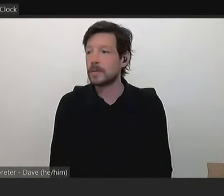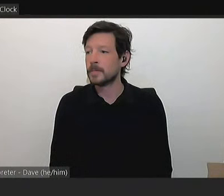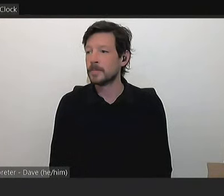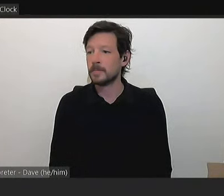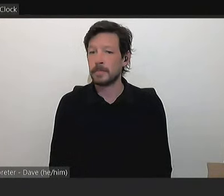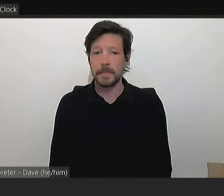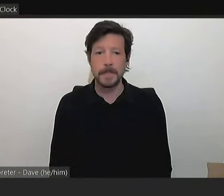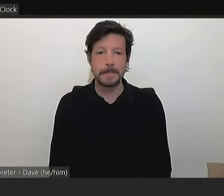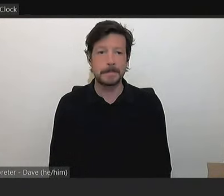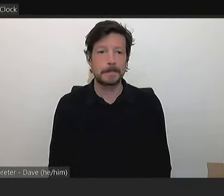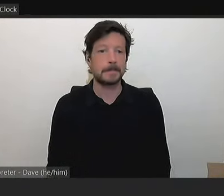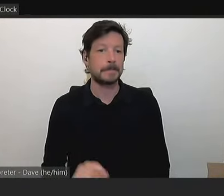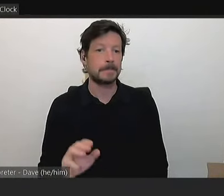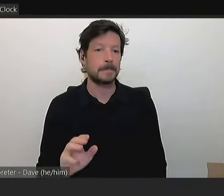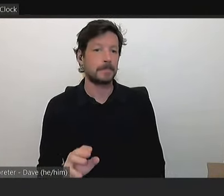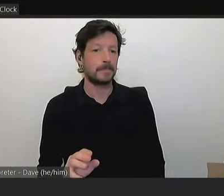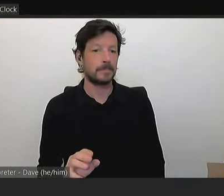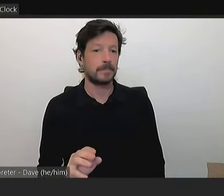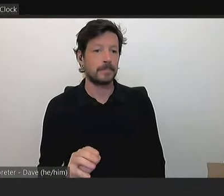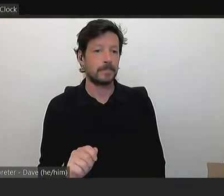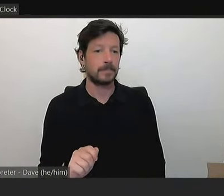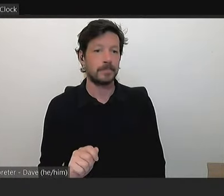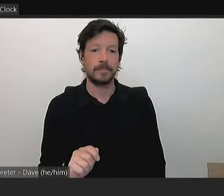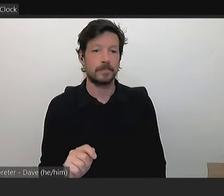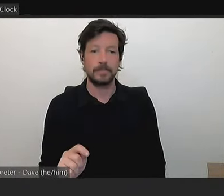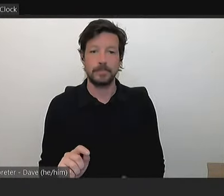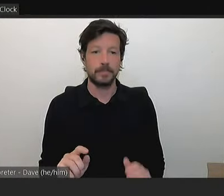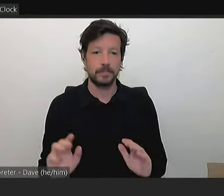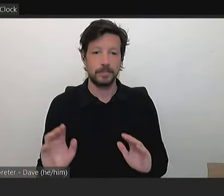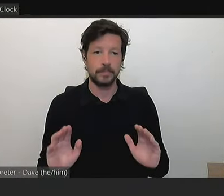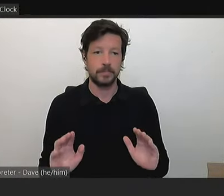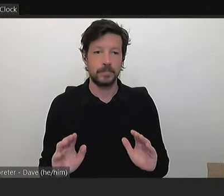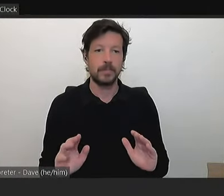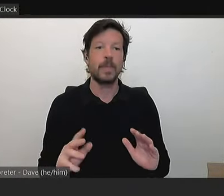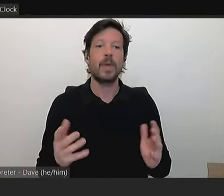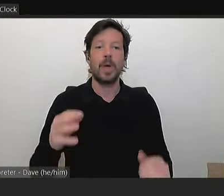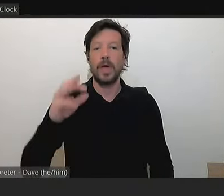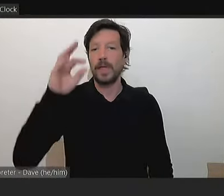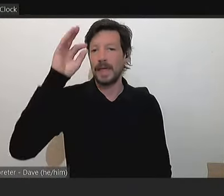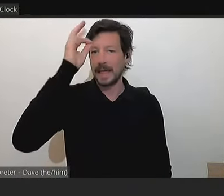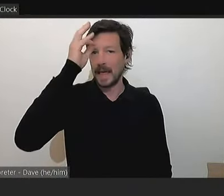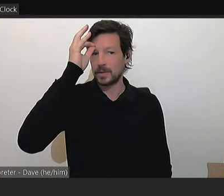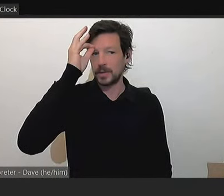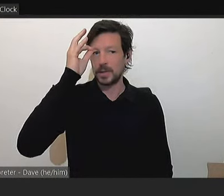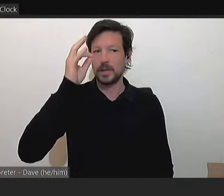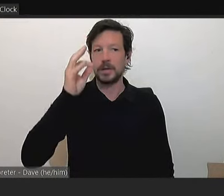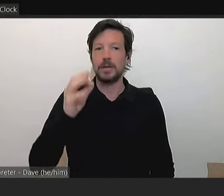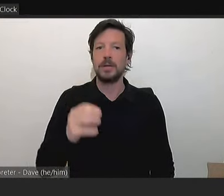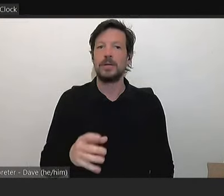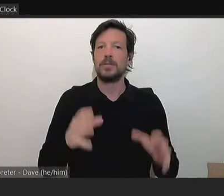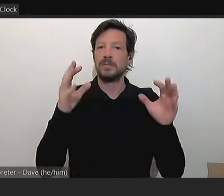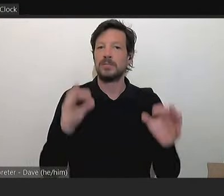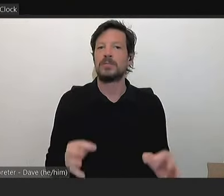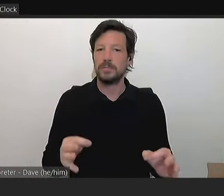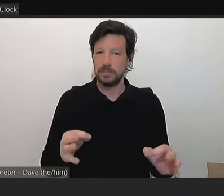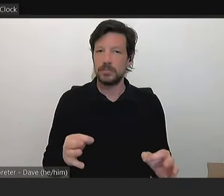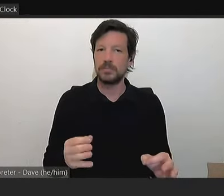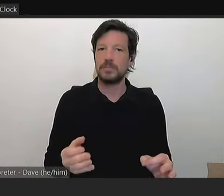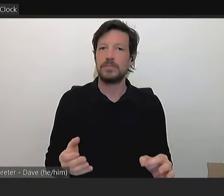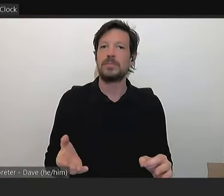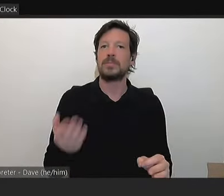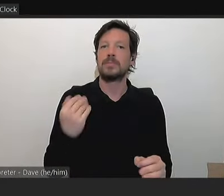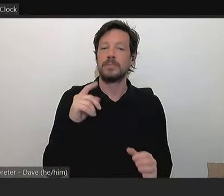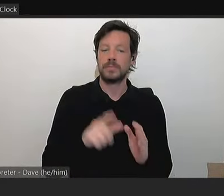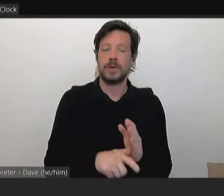Through you, Mayor. Mr. Kenzie, the Council resolution previously was to use some of the SRV